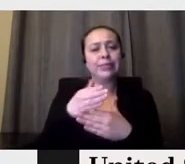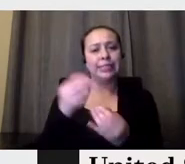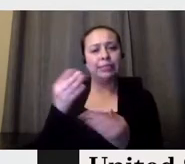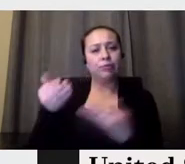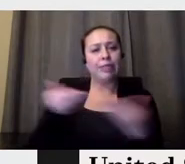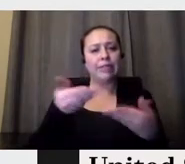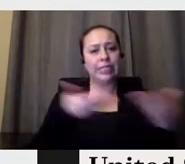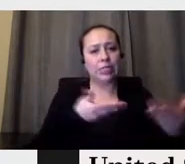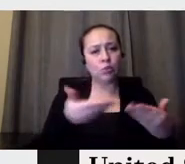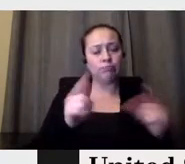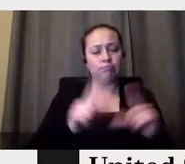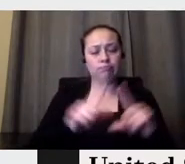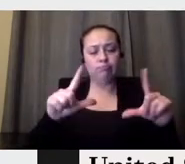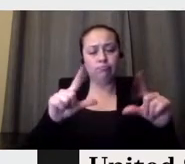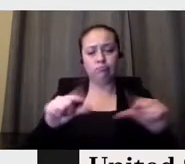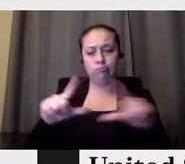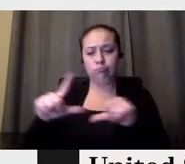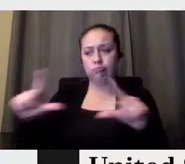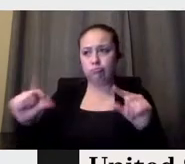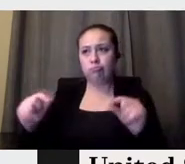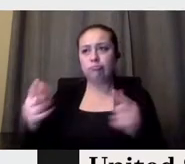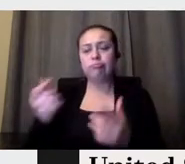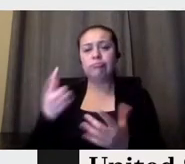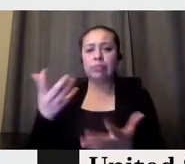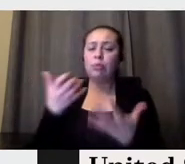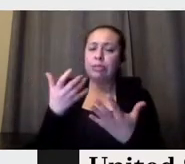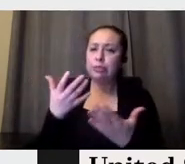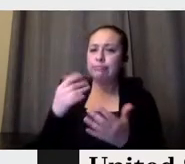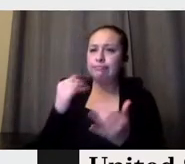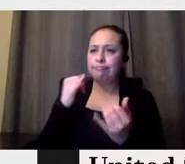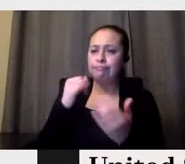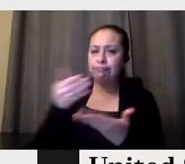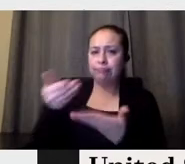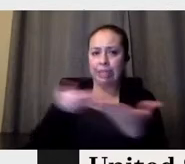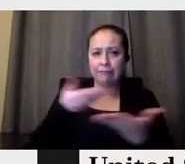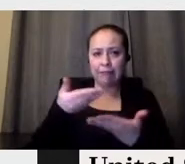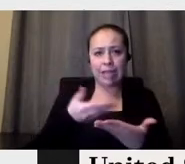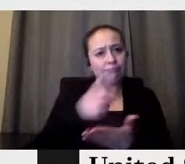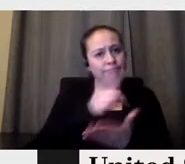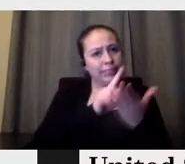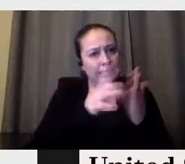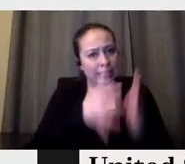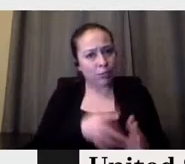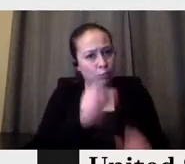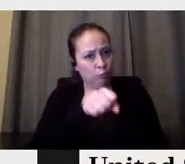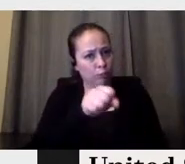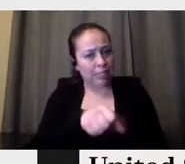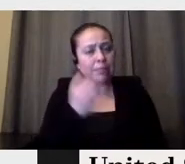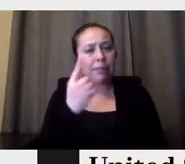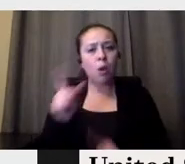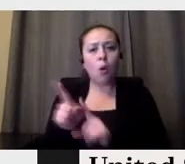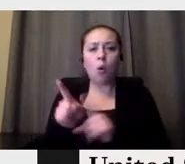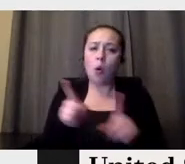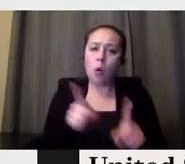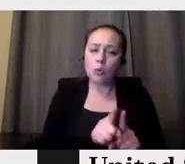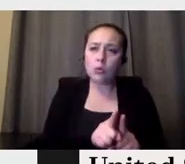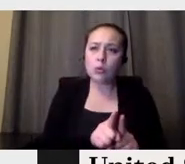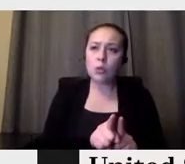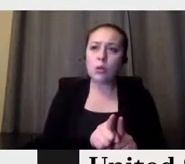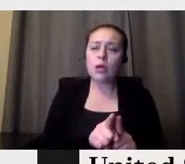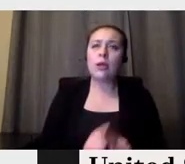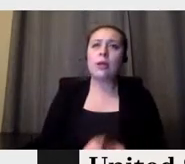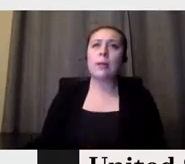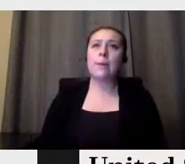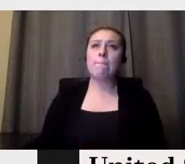to invite, not just designers that are, that design in a, in a,